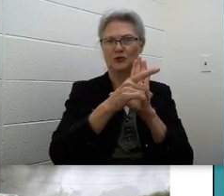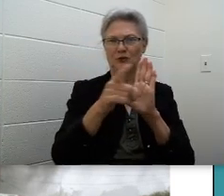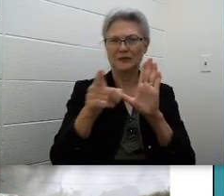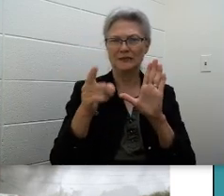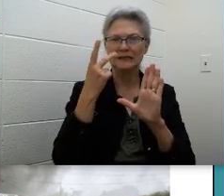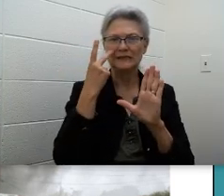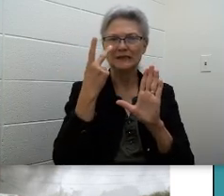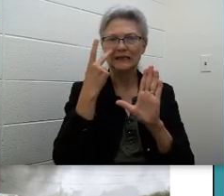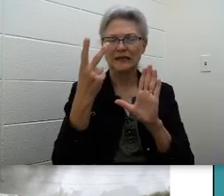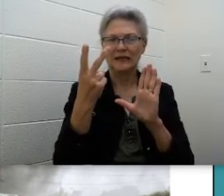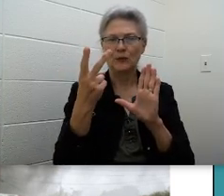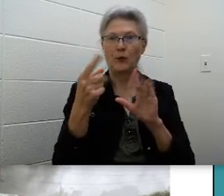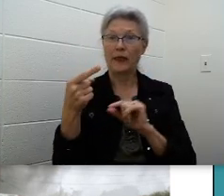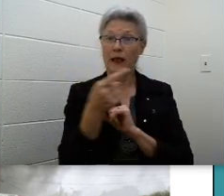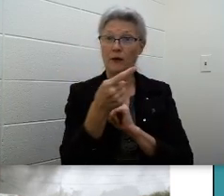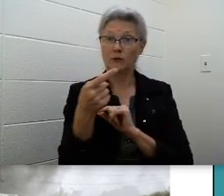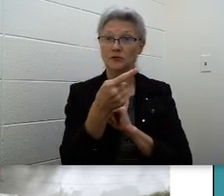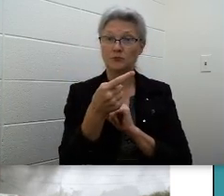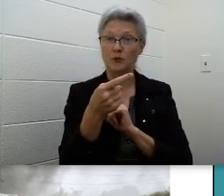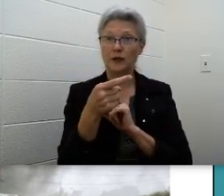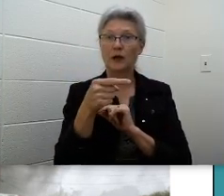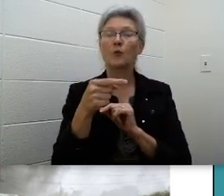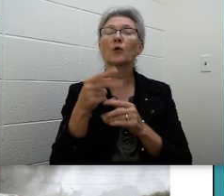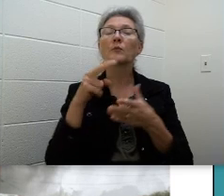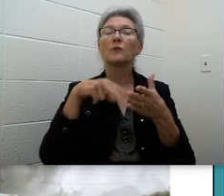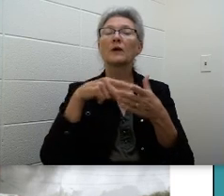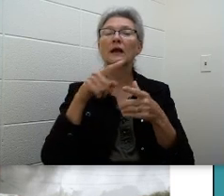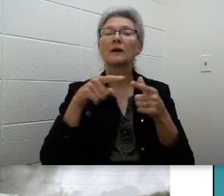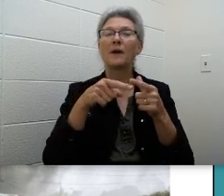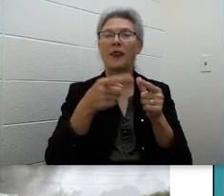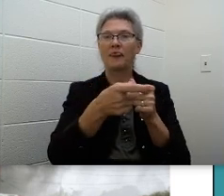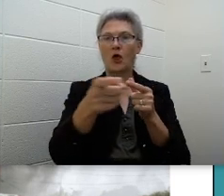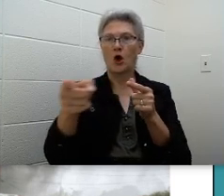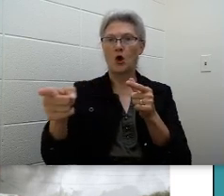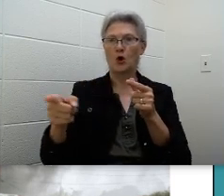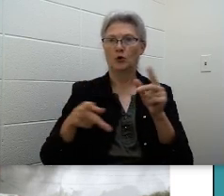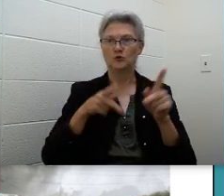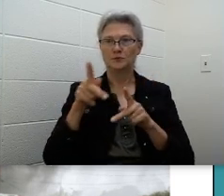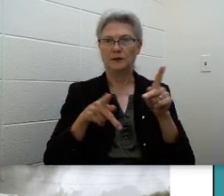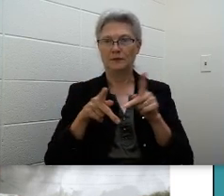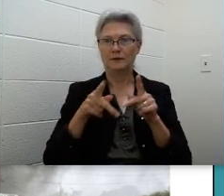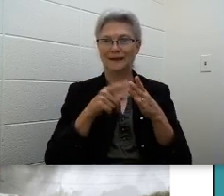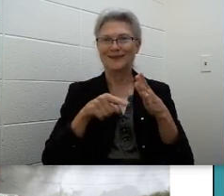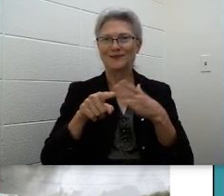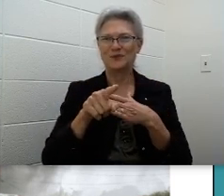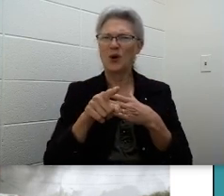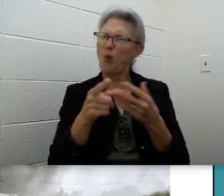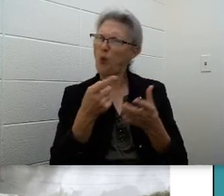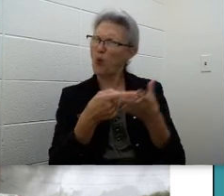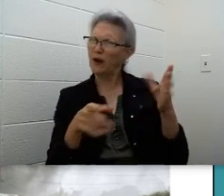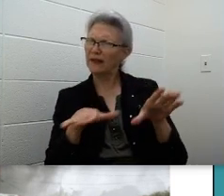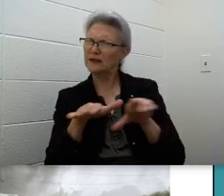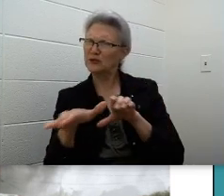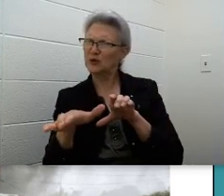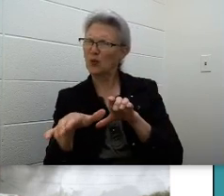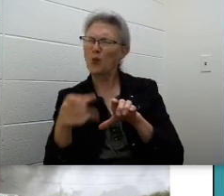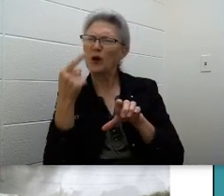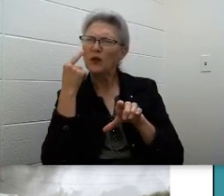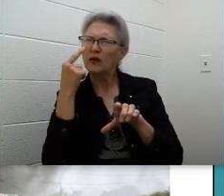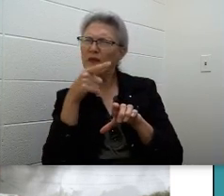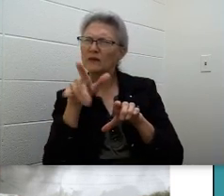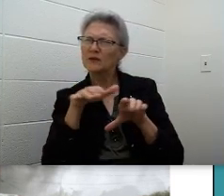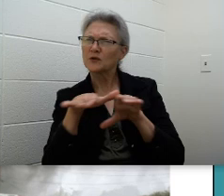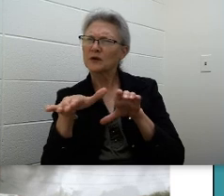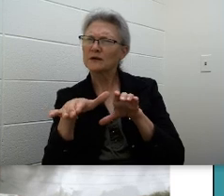where the arrow's pointing. We're going to be reading about those people next week. What are they doing? What do you think